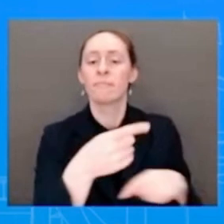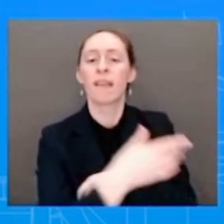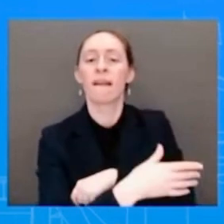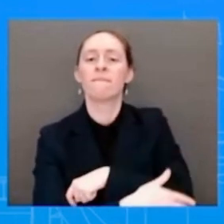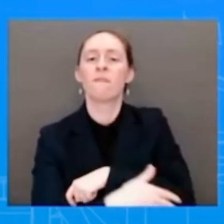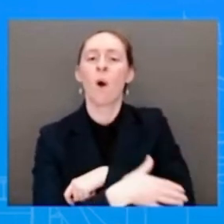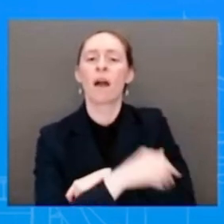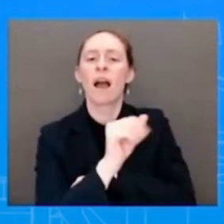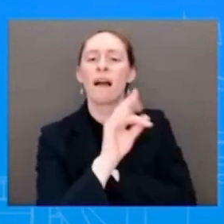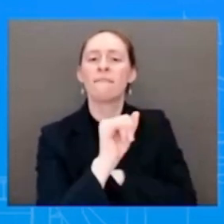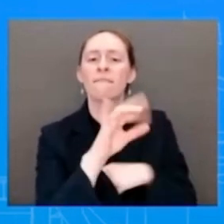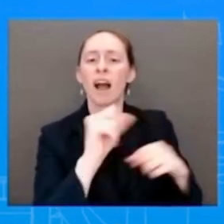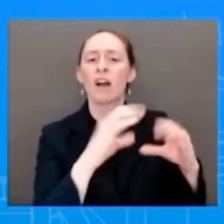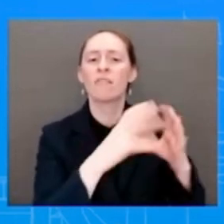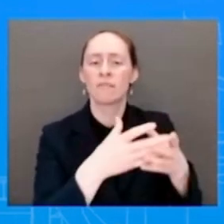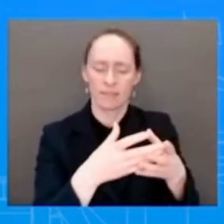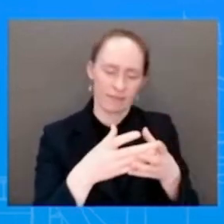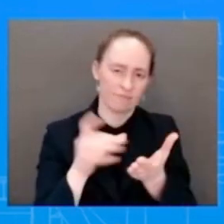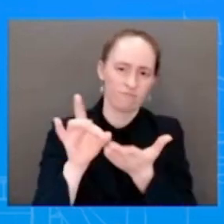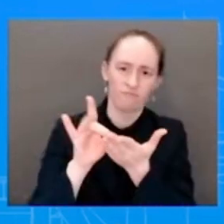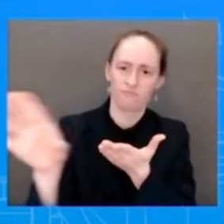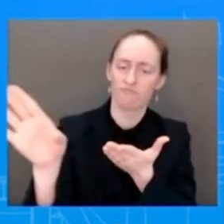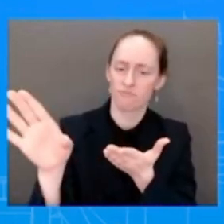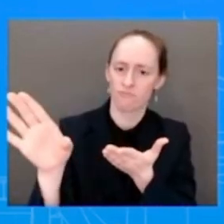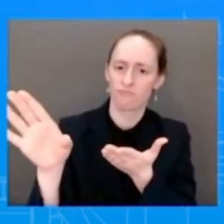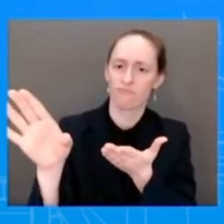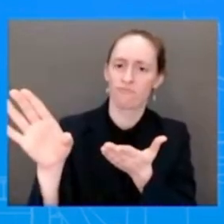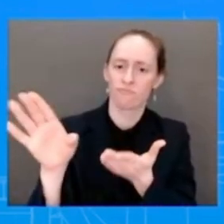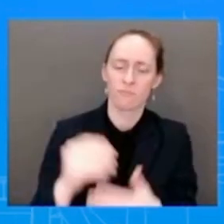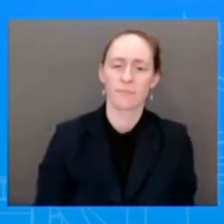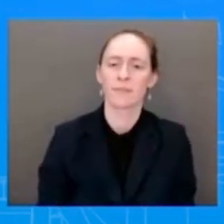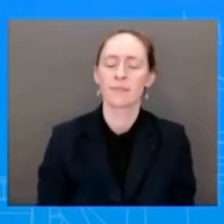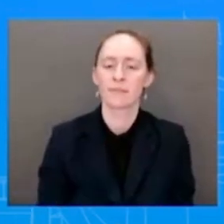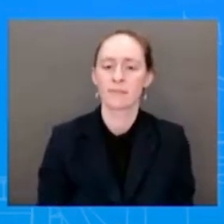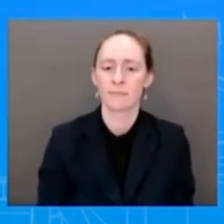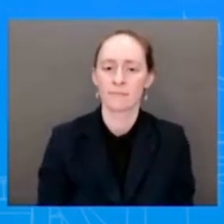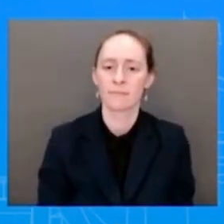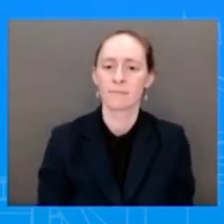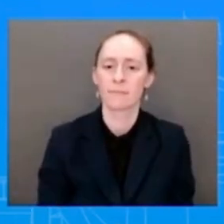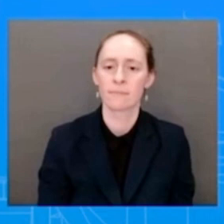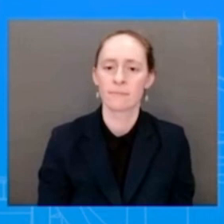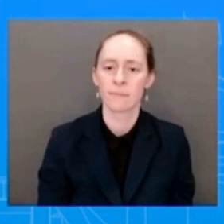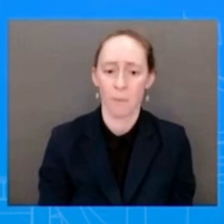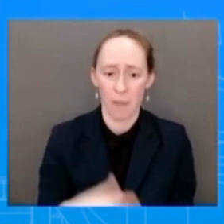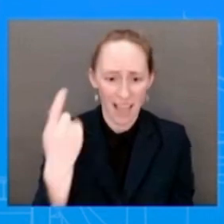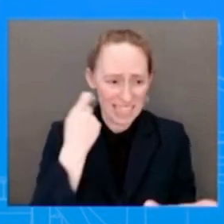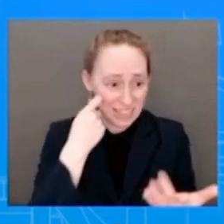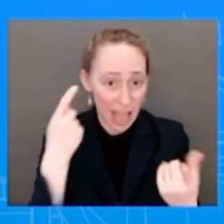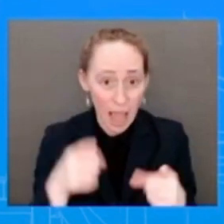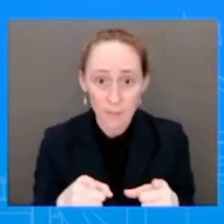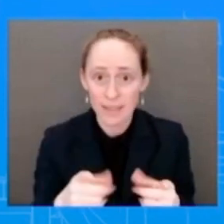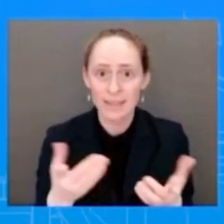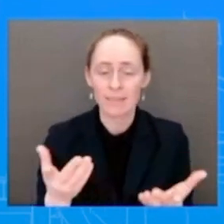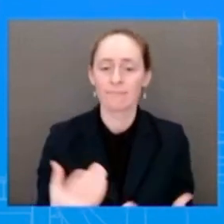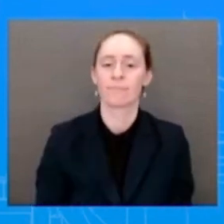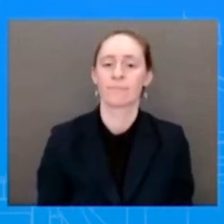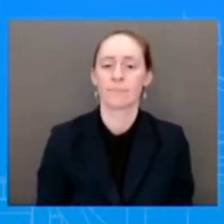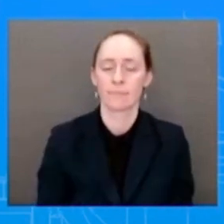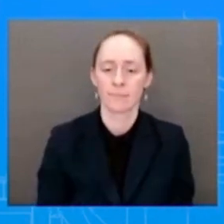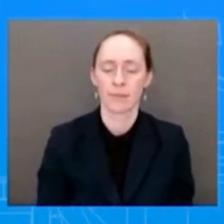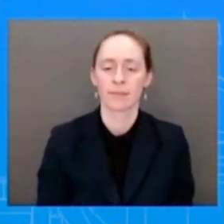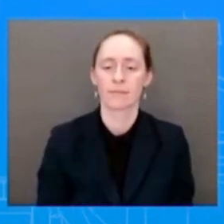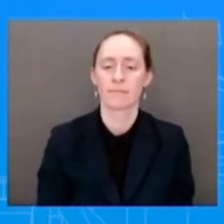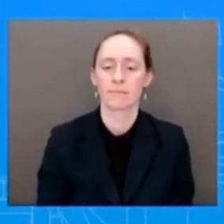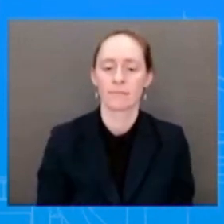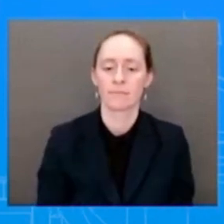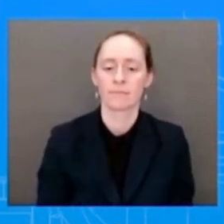Congresswoman Omar is highly respected member of Congress. She has apologized for her comments she made in the past. I think she